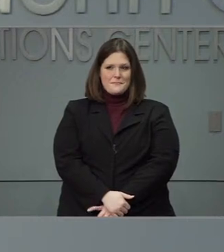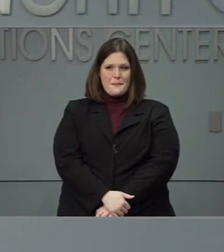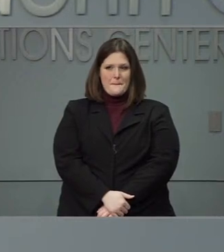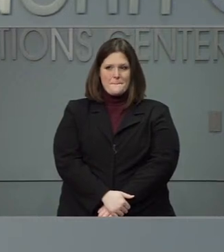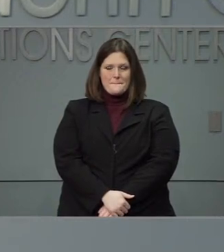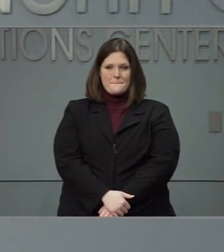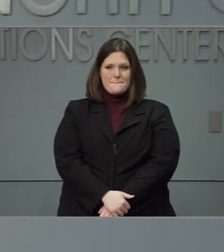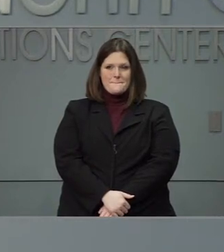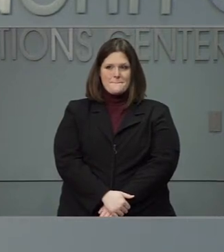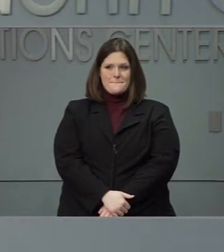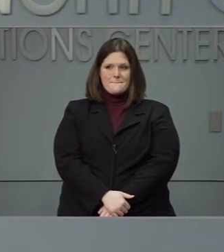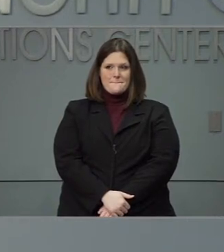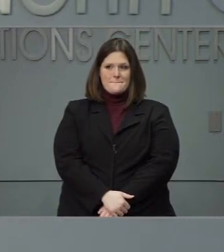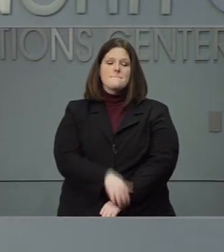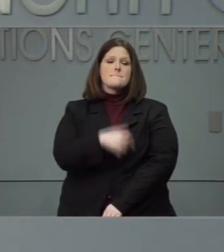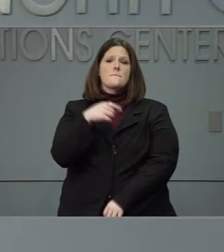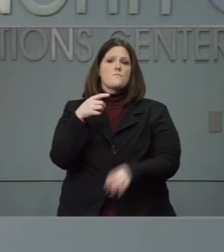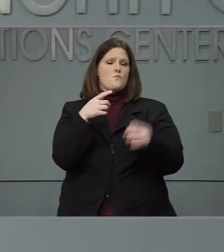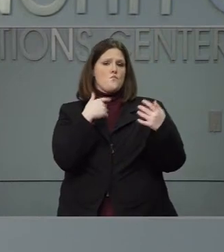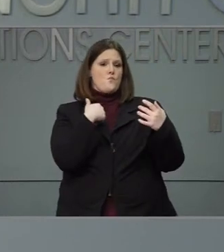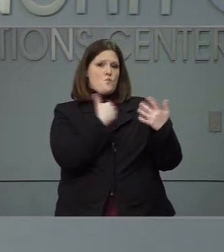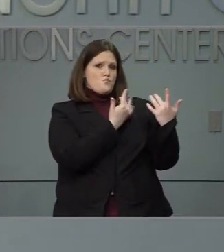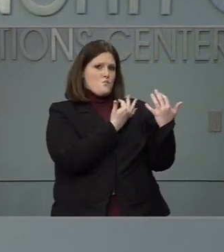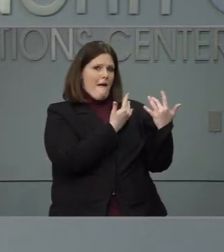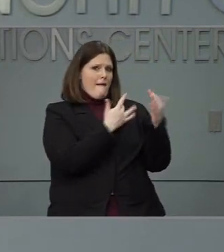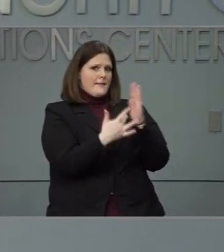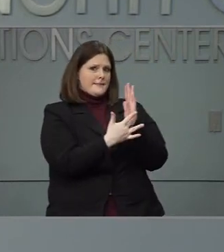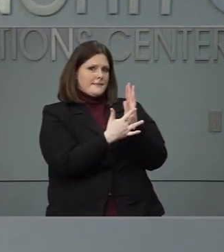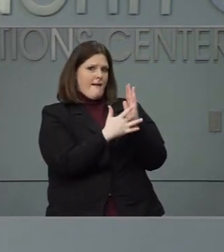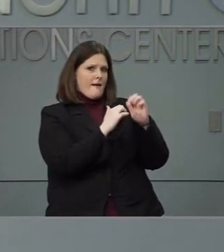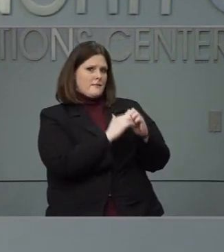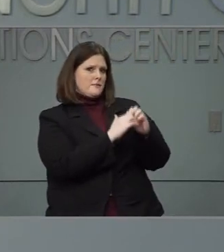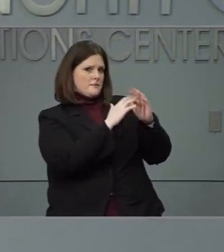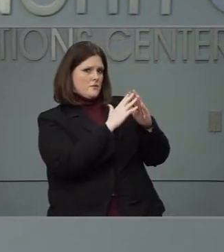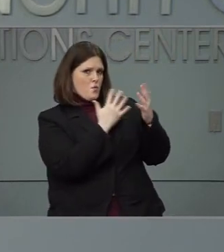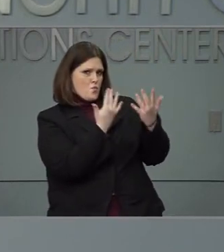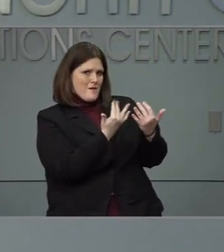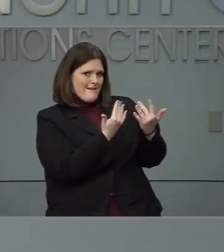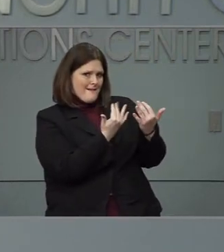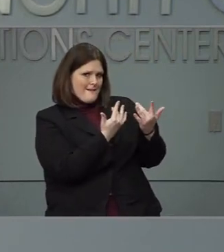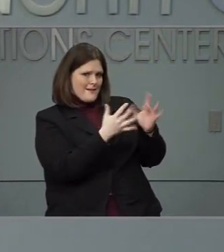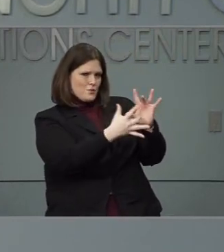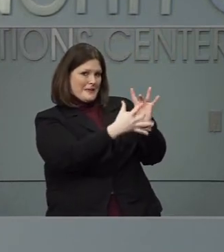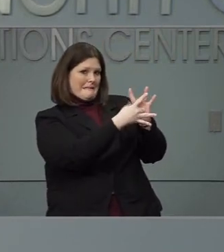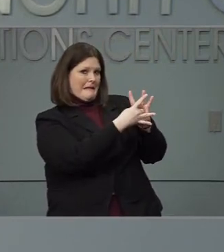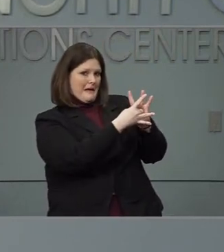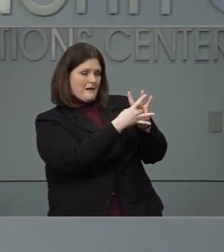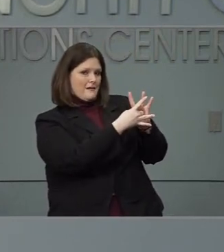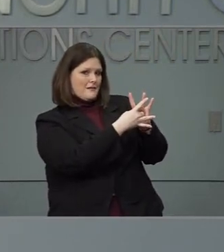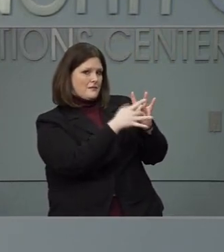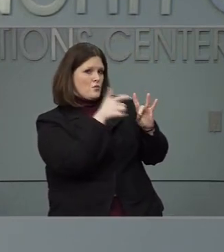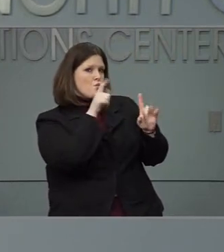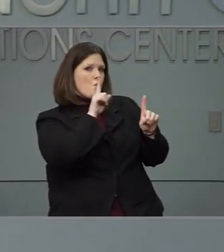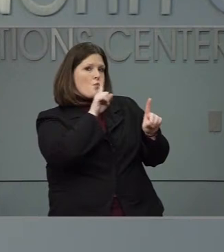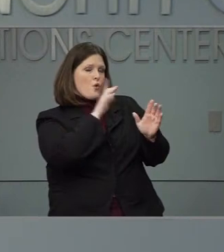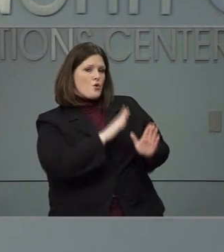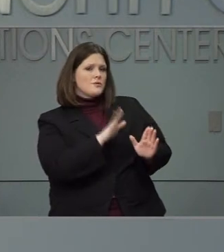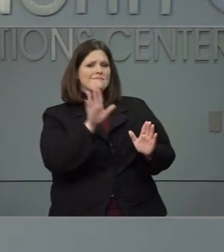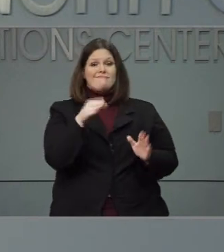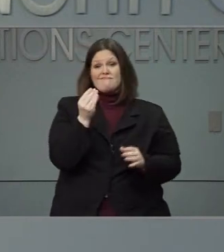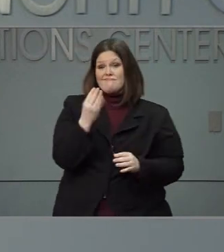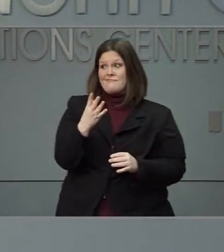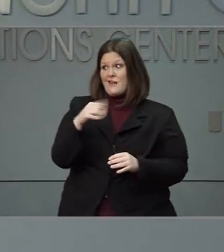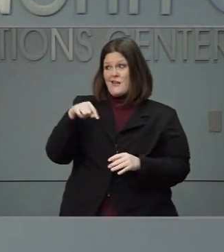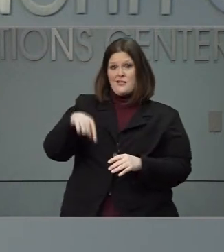I'll also mention while we're waiting for the line to get hooked back up that this is a complex